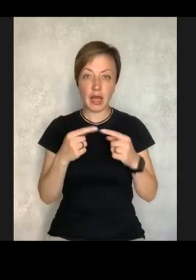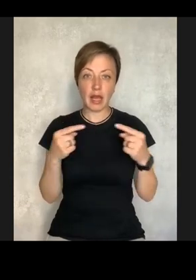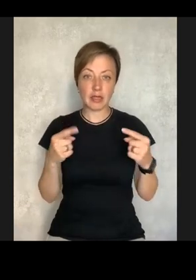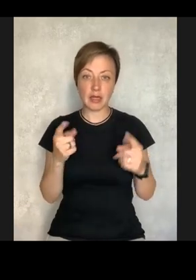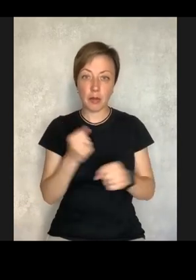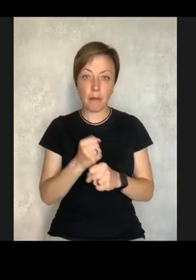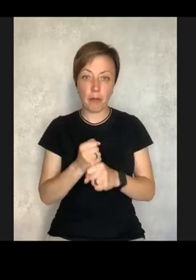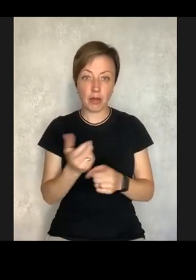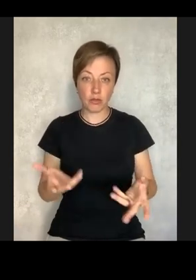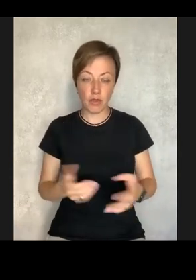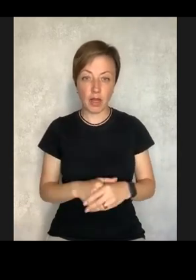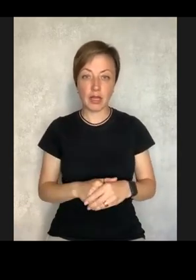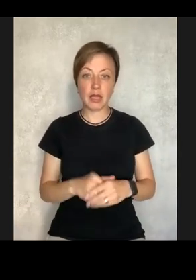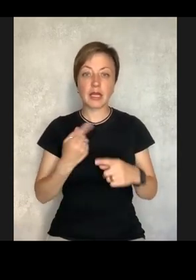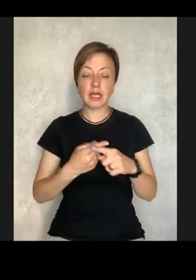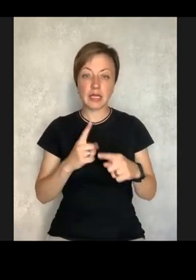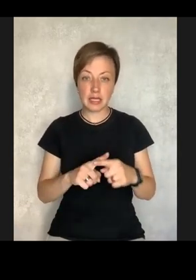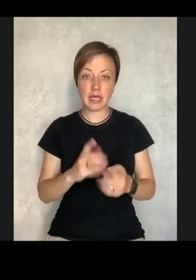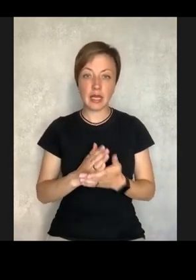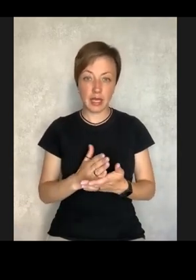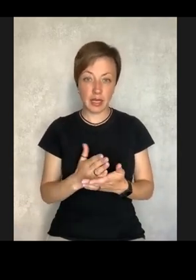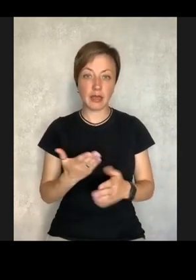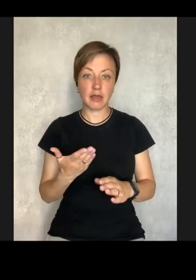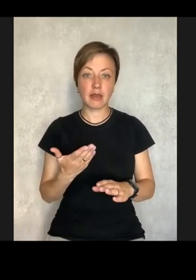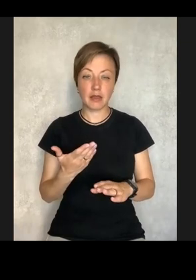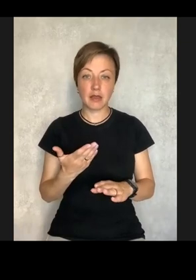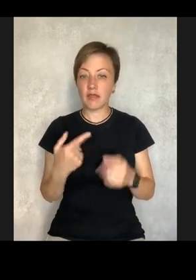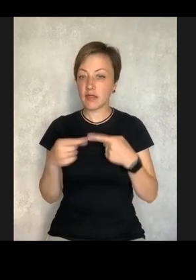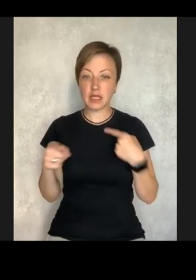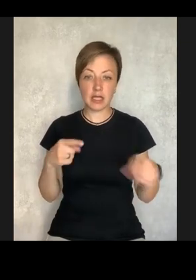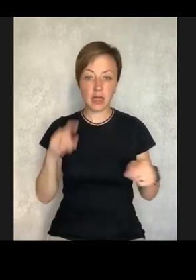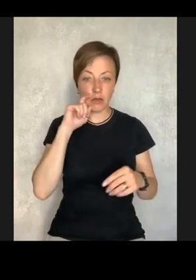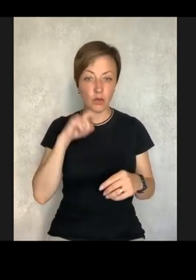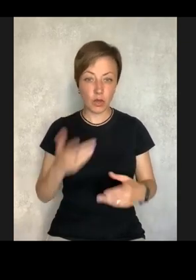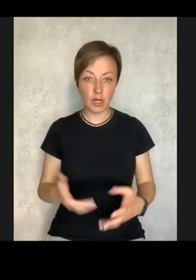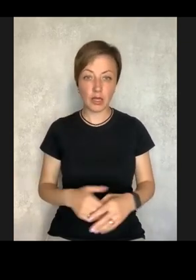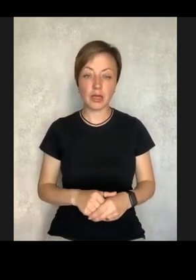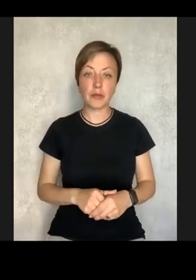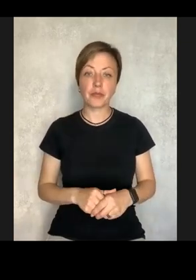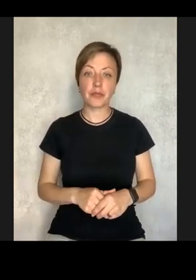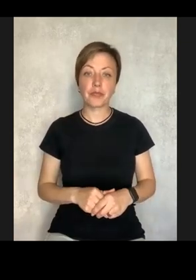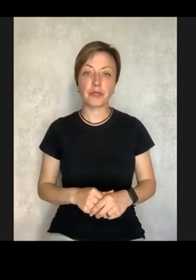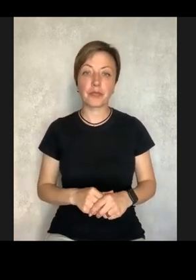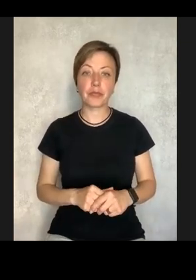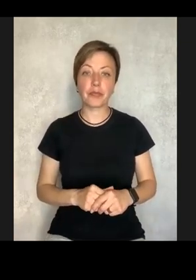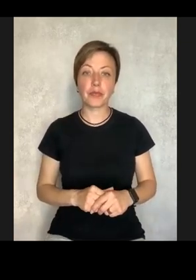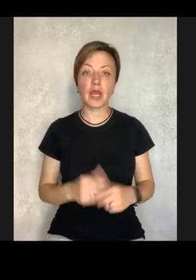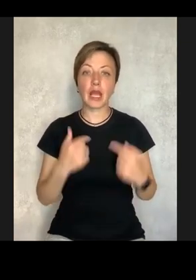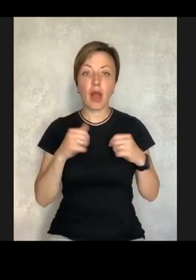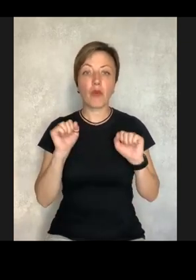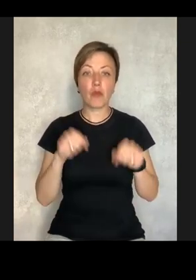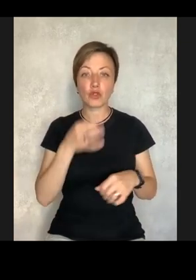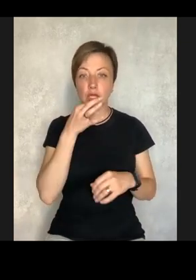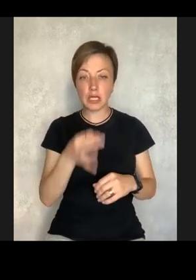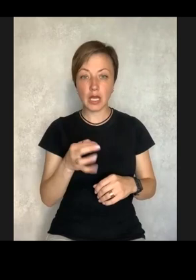things about the child. And I asked, what are the bad things about my son? And they said that they do not have any bad things to say about my son.